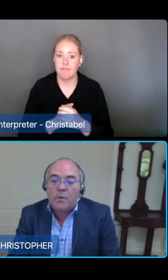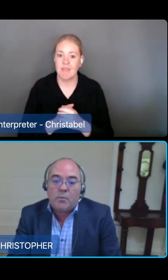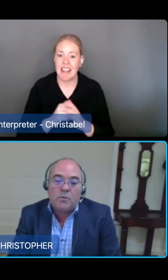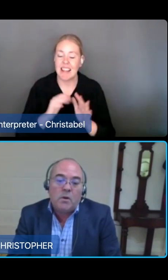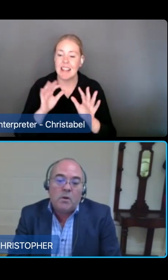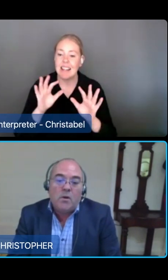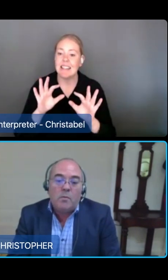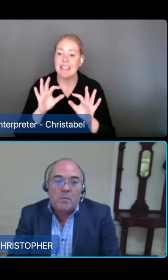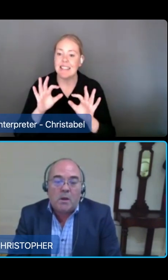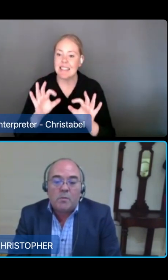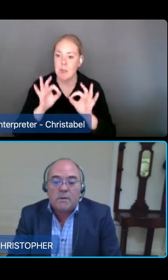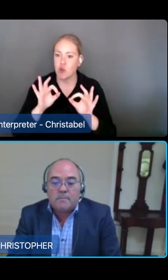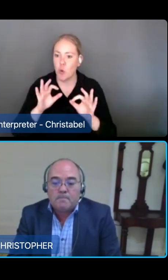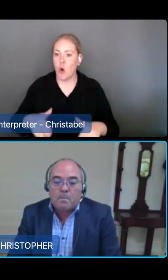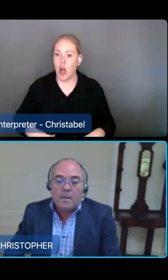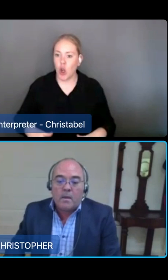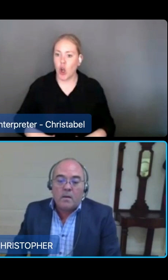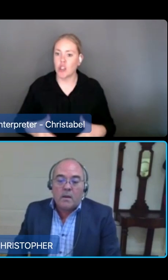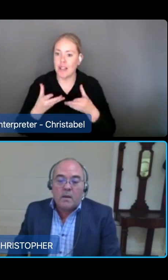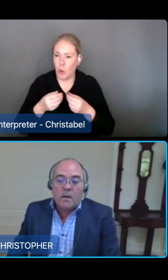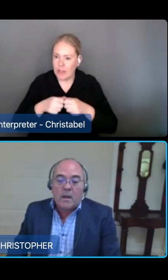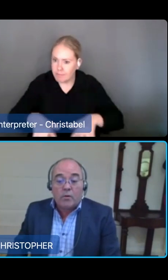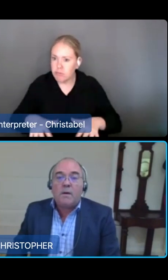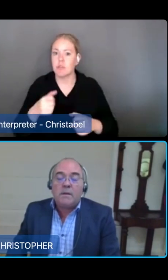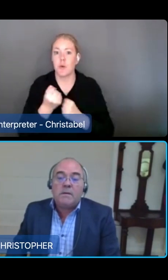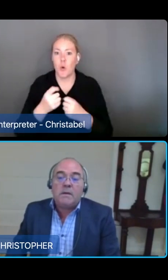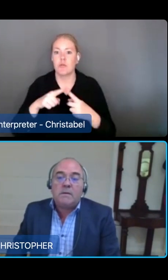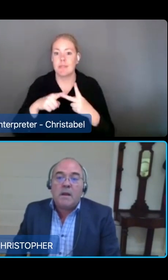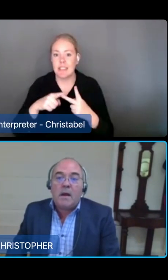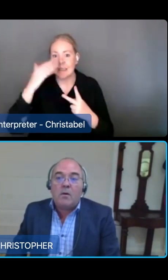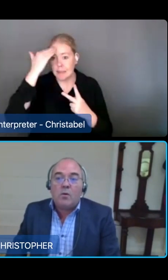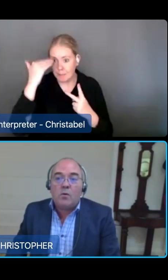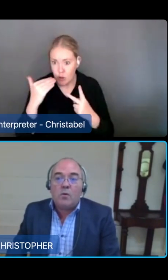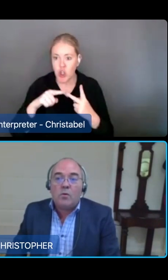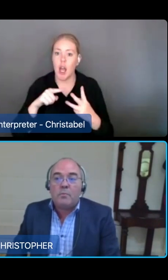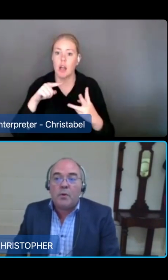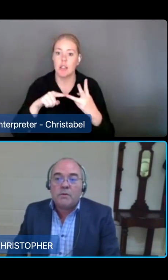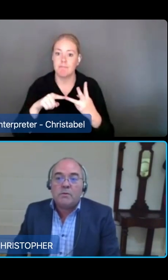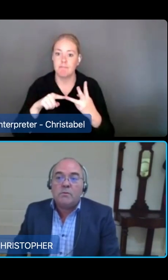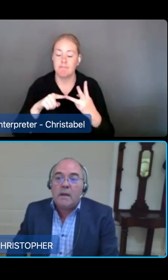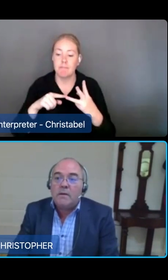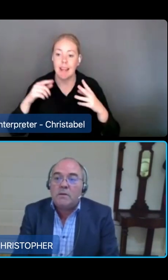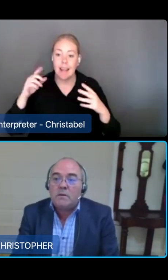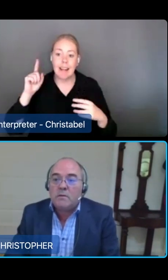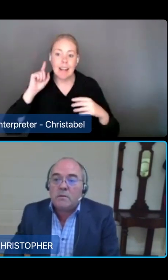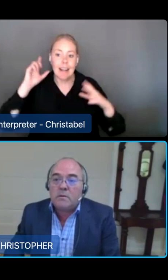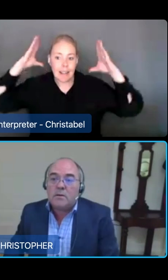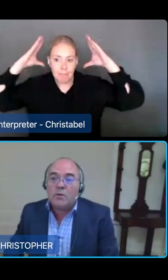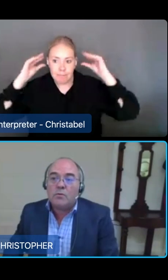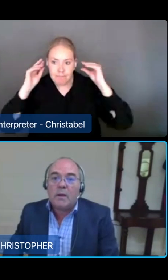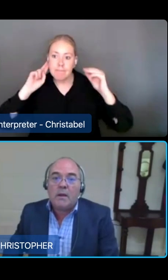older people who may be homeless. Category four is now called personal and